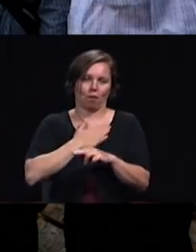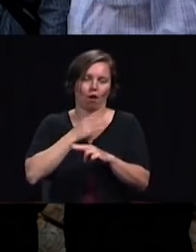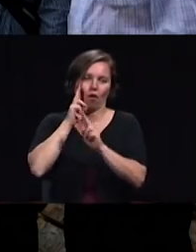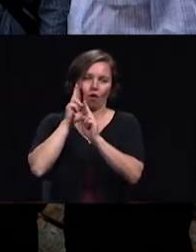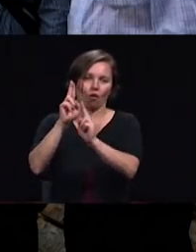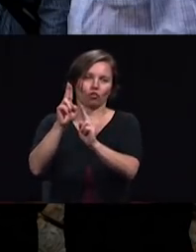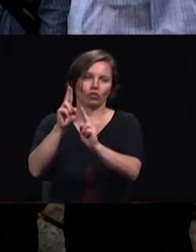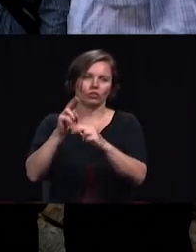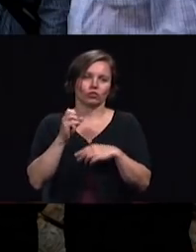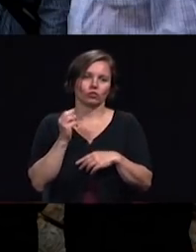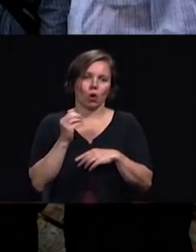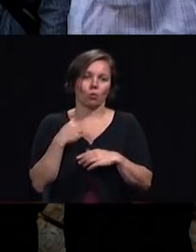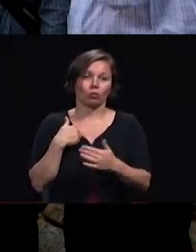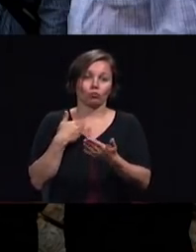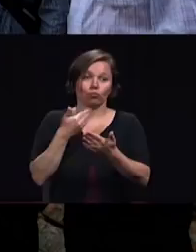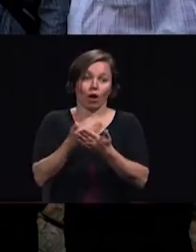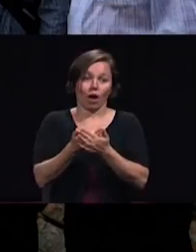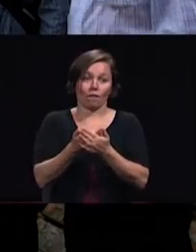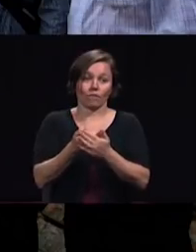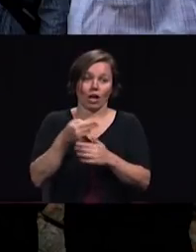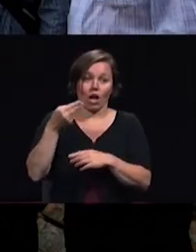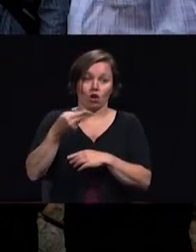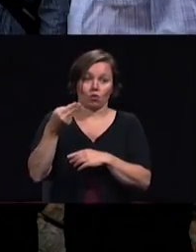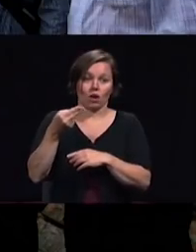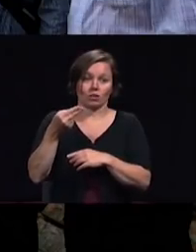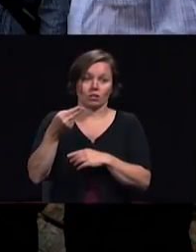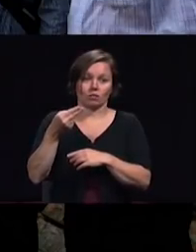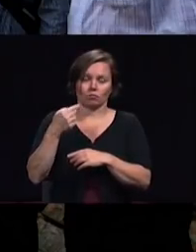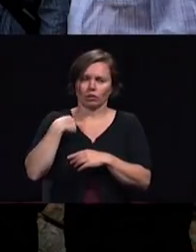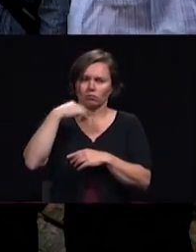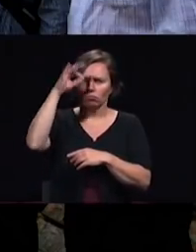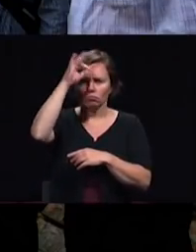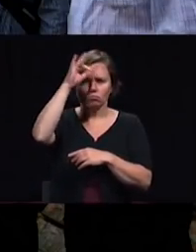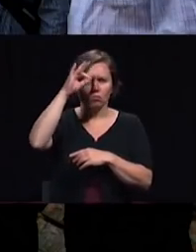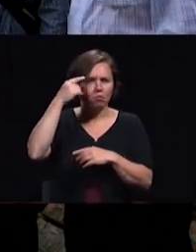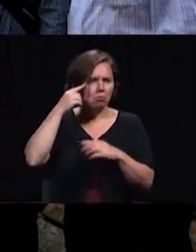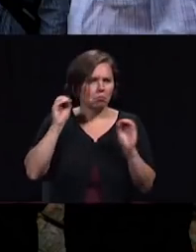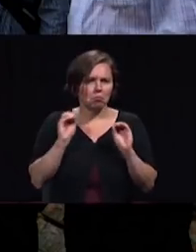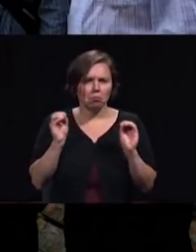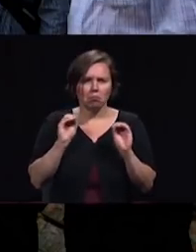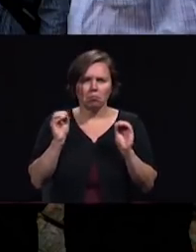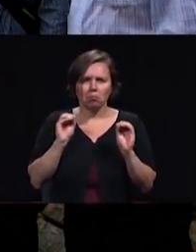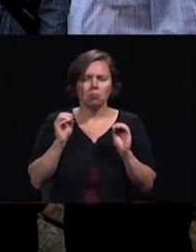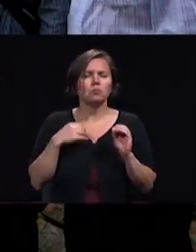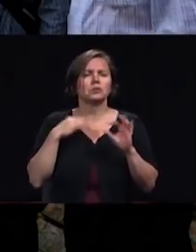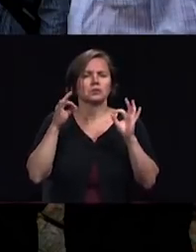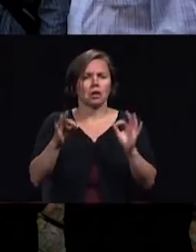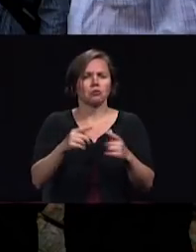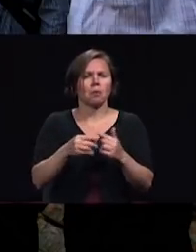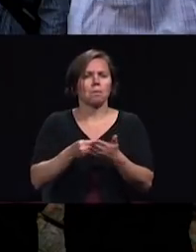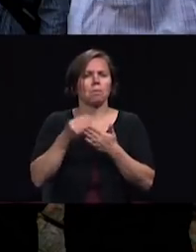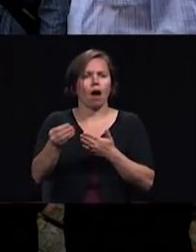to Hanoi this property was not even on our radar yet we decided to purchase it immediately upon inspection